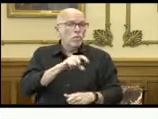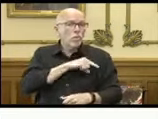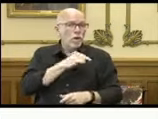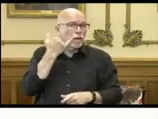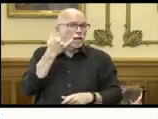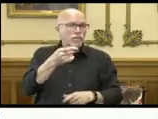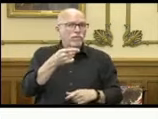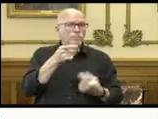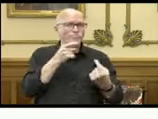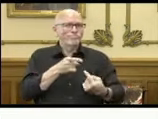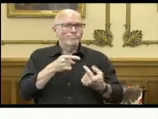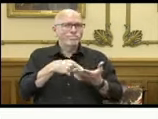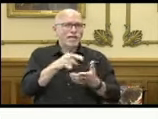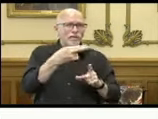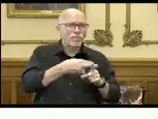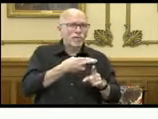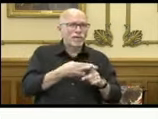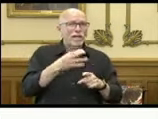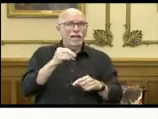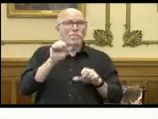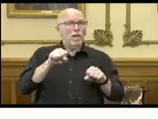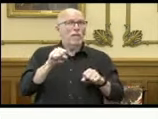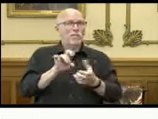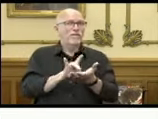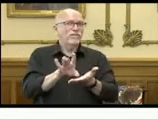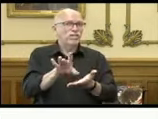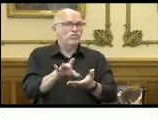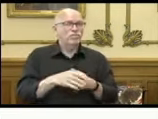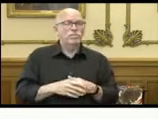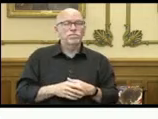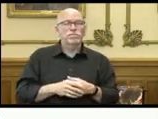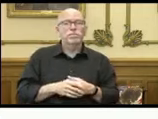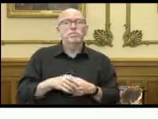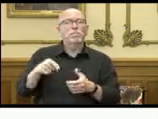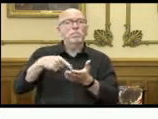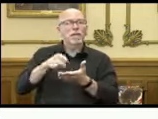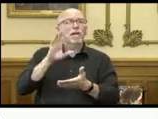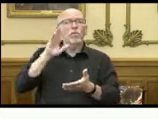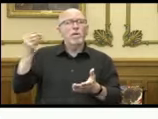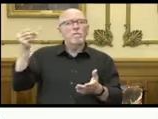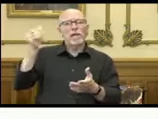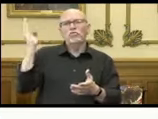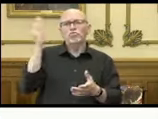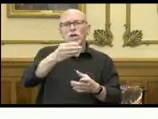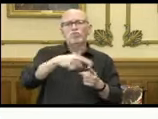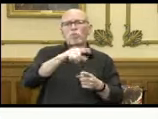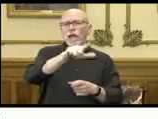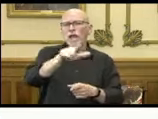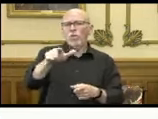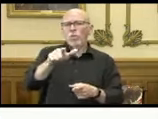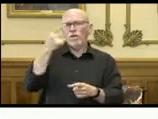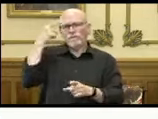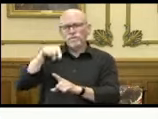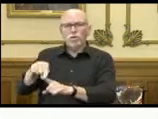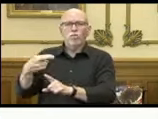trouble paying rent and face eviction. Payments are sent directly to landlords on behalf of renters.